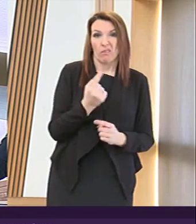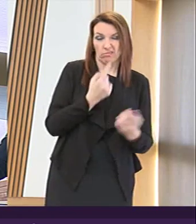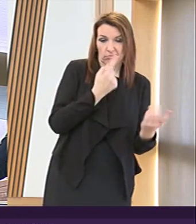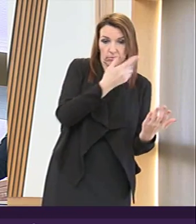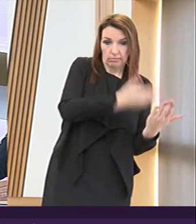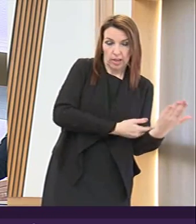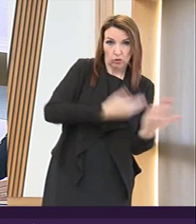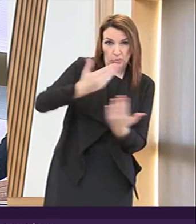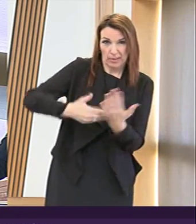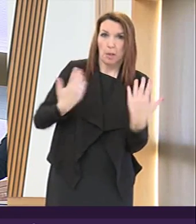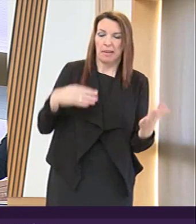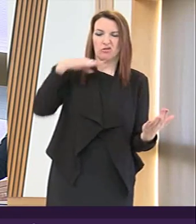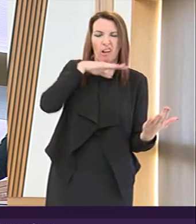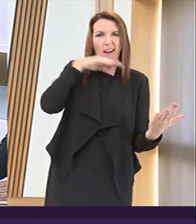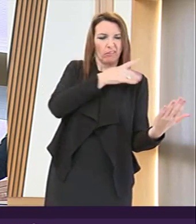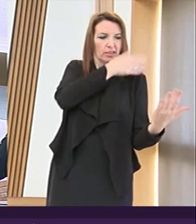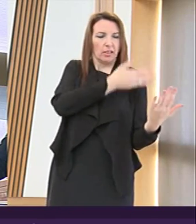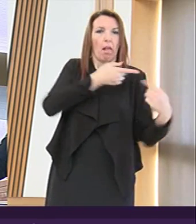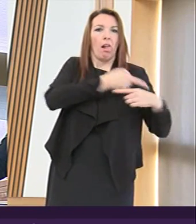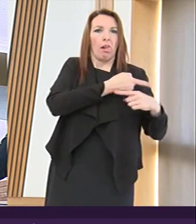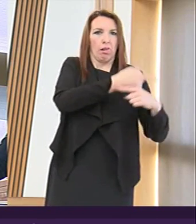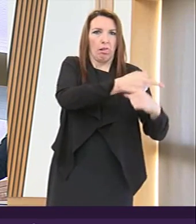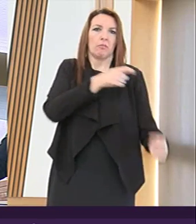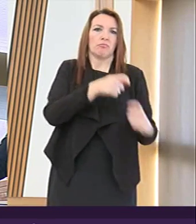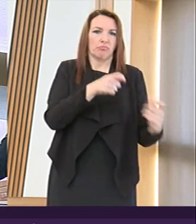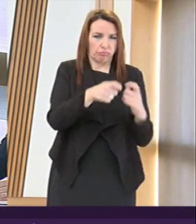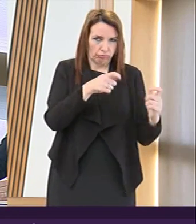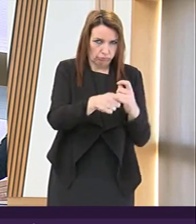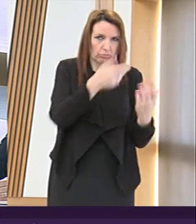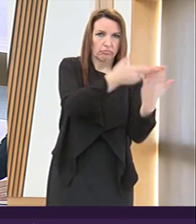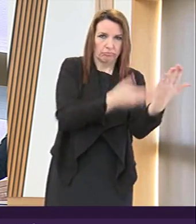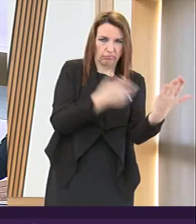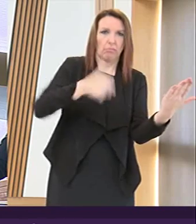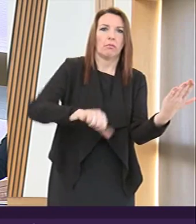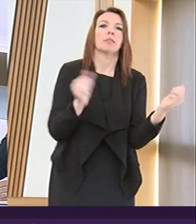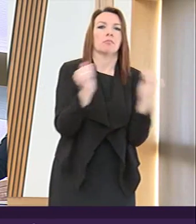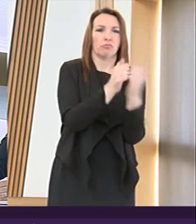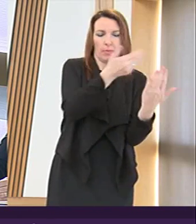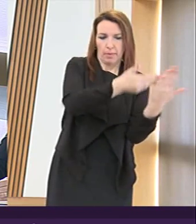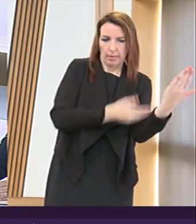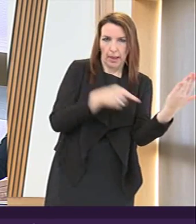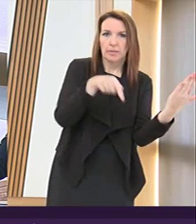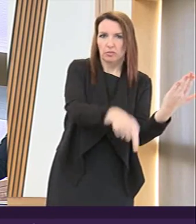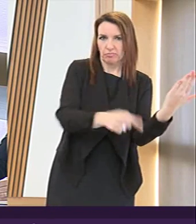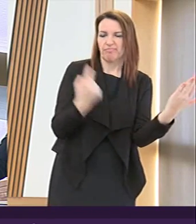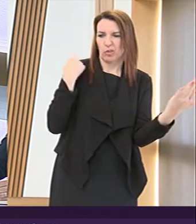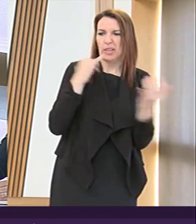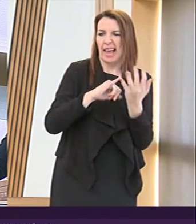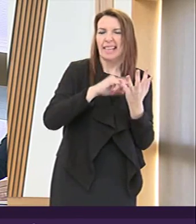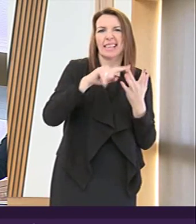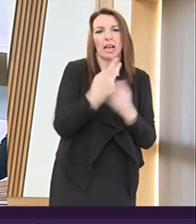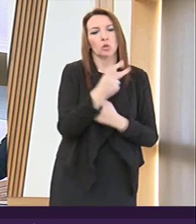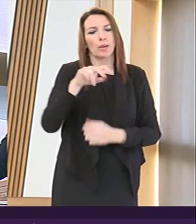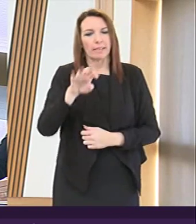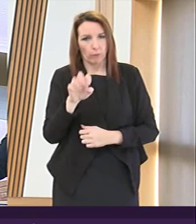corrects a number of drafting errors and inconsistencies to which the committee drew the Parliament's attention when it considered SSI 2014